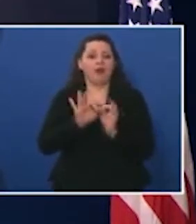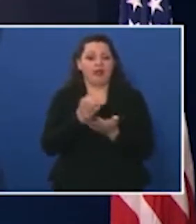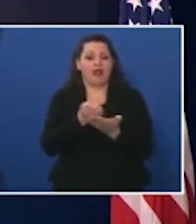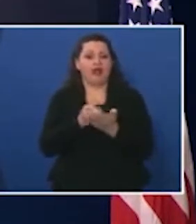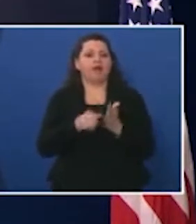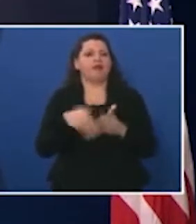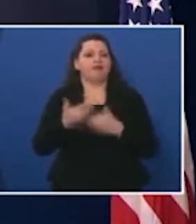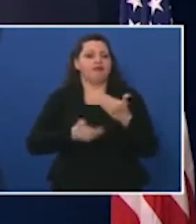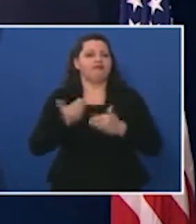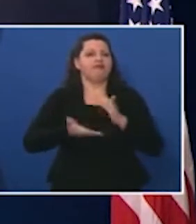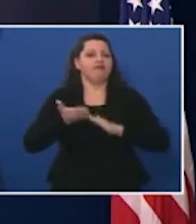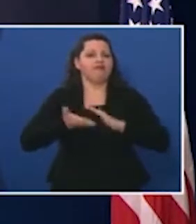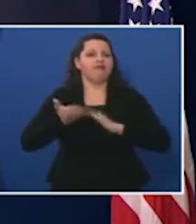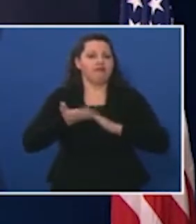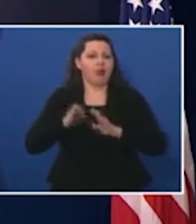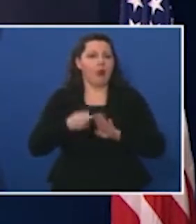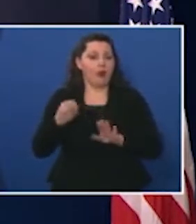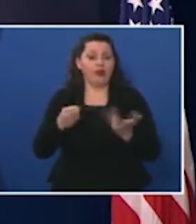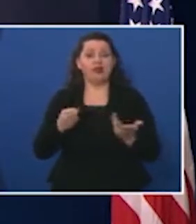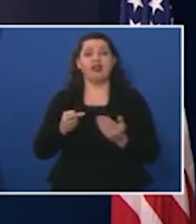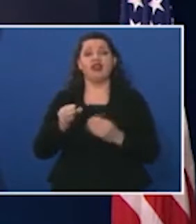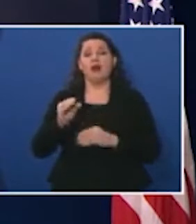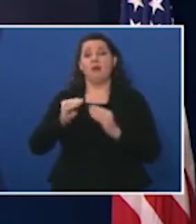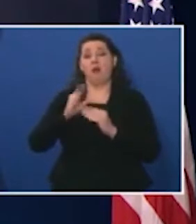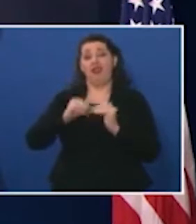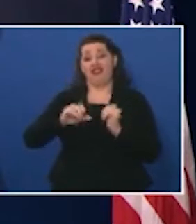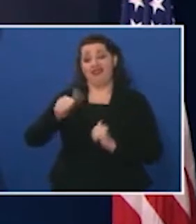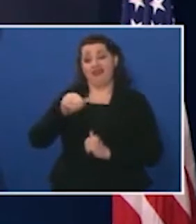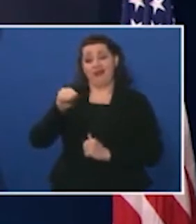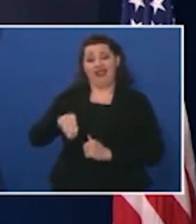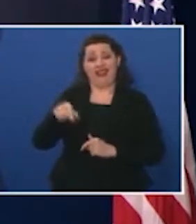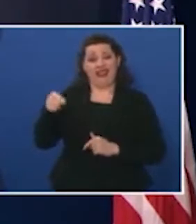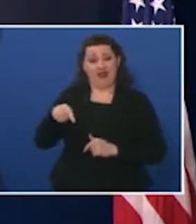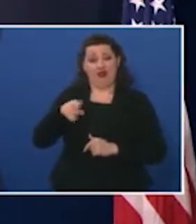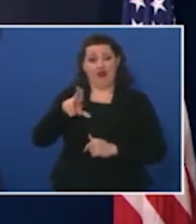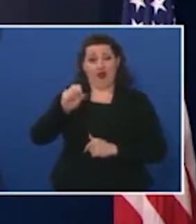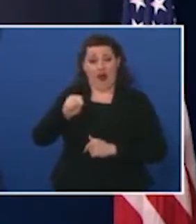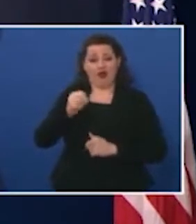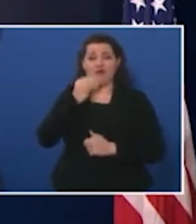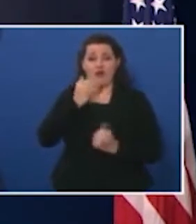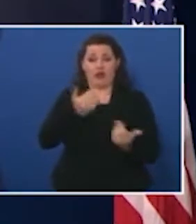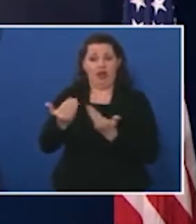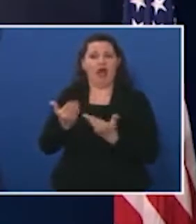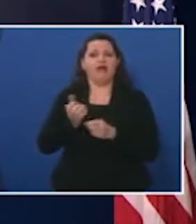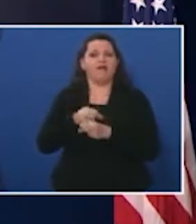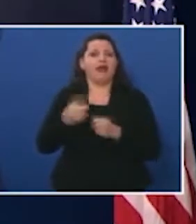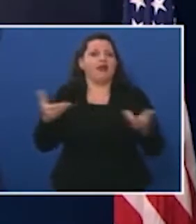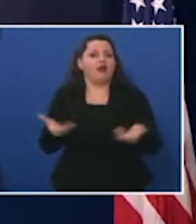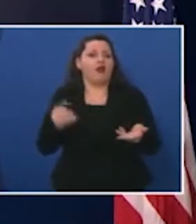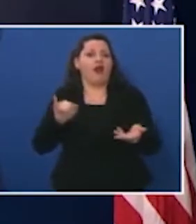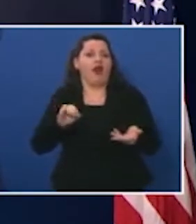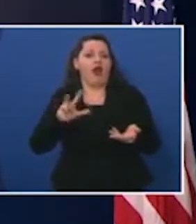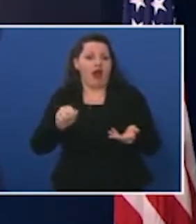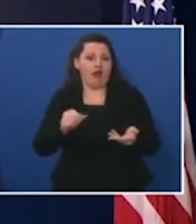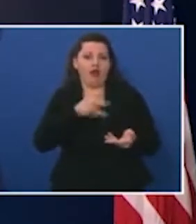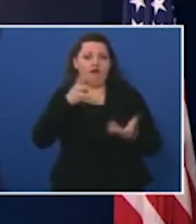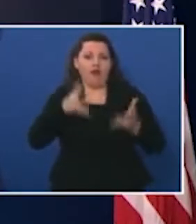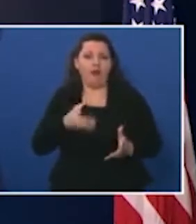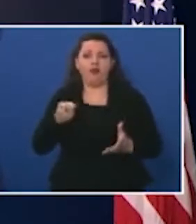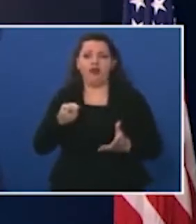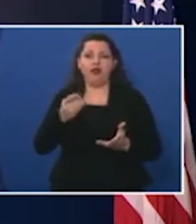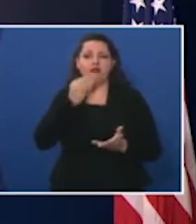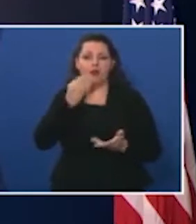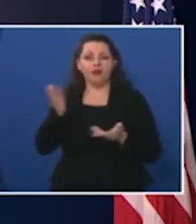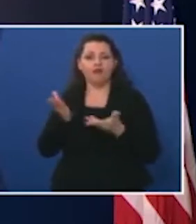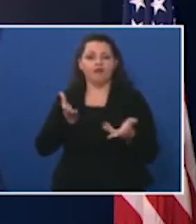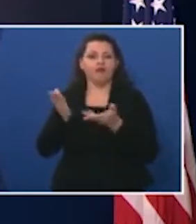and open over 10% of our nation's food supply is produced by our Iowa farmers delivering the food